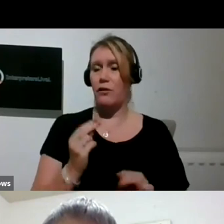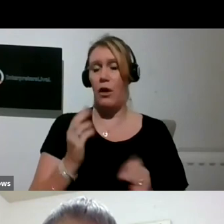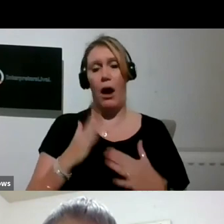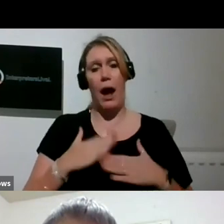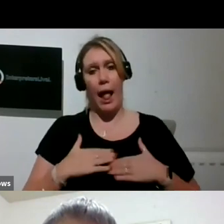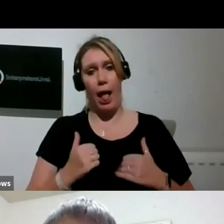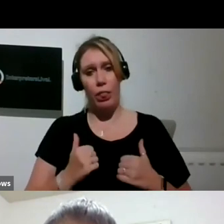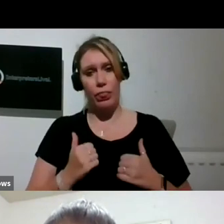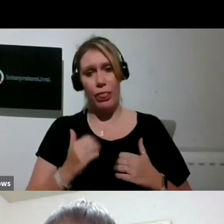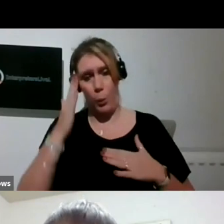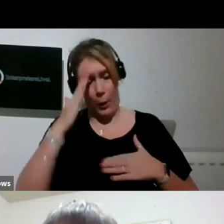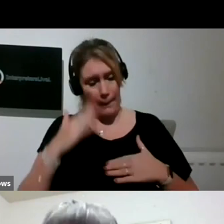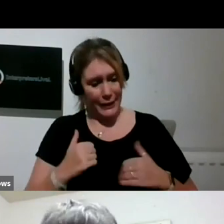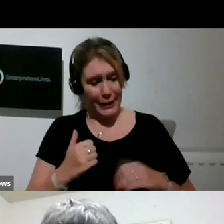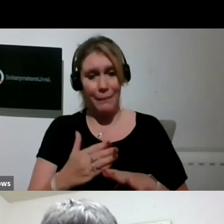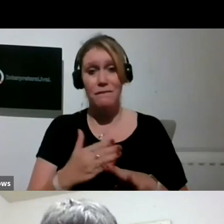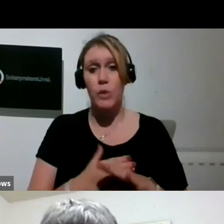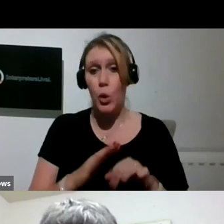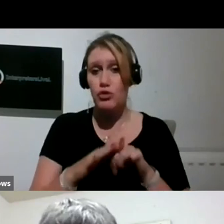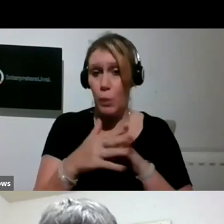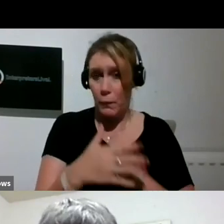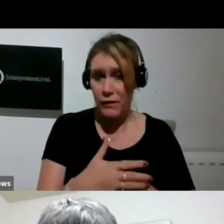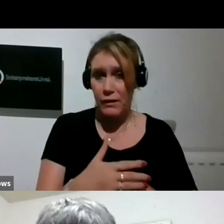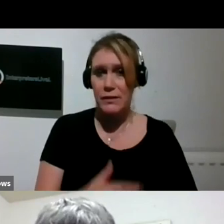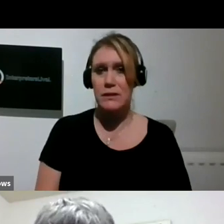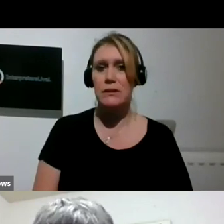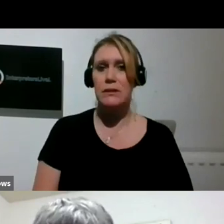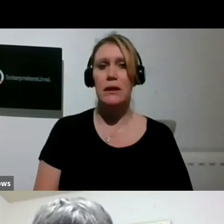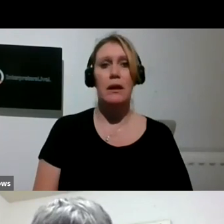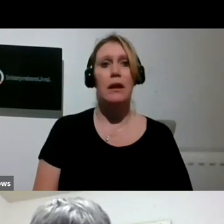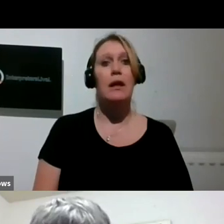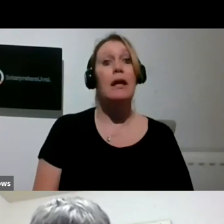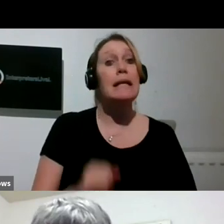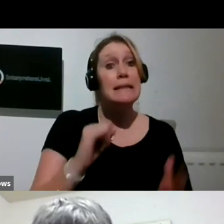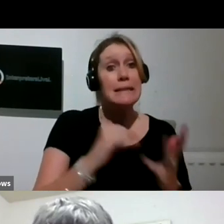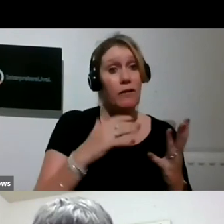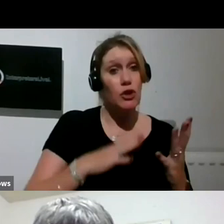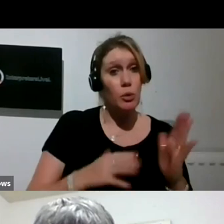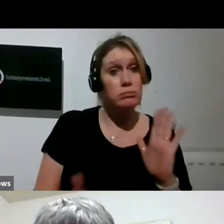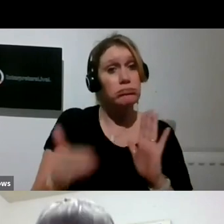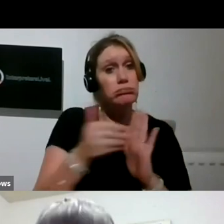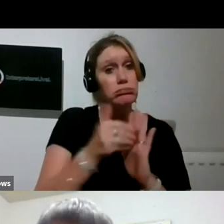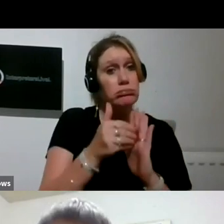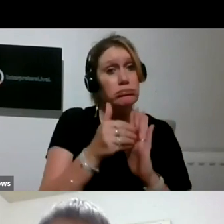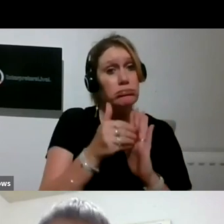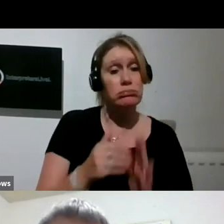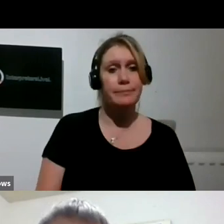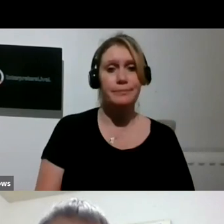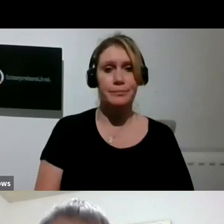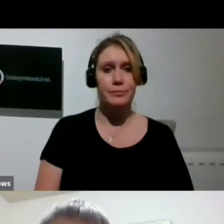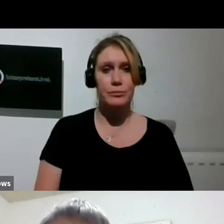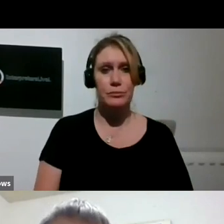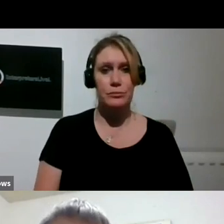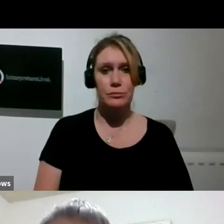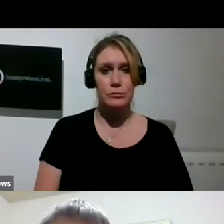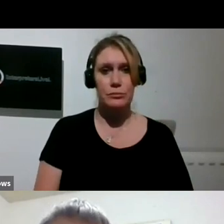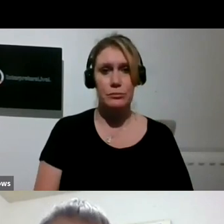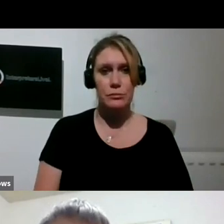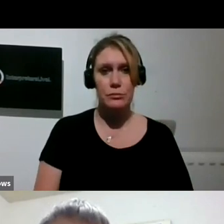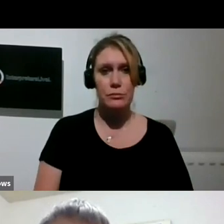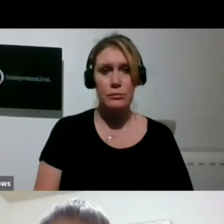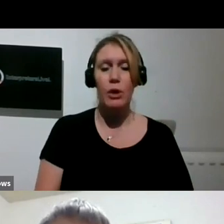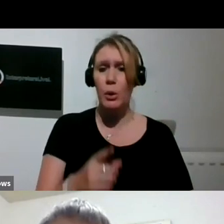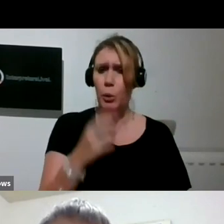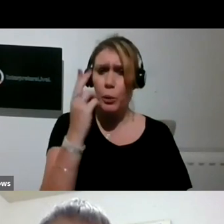beforehand. Did you want to add anything there, Sarah? Because you also run the art recovery group, and some of the art